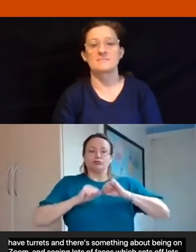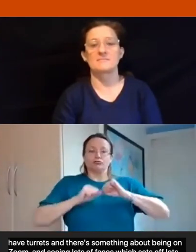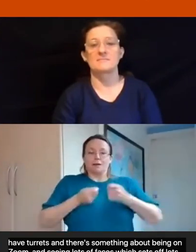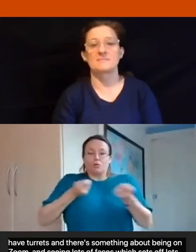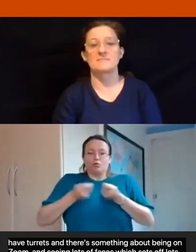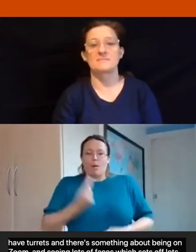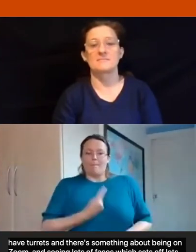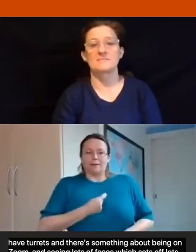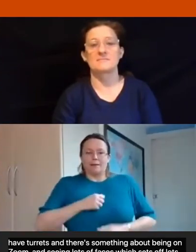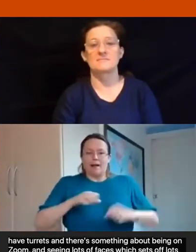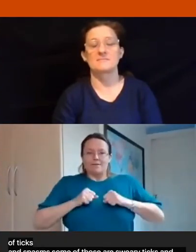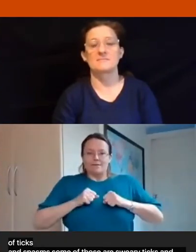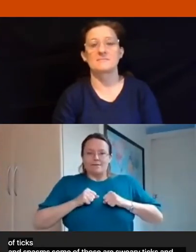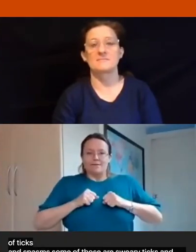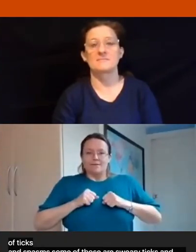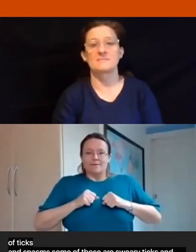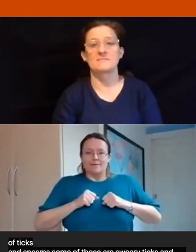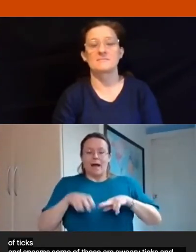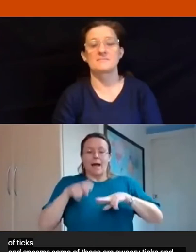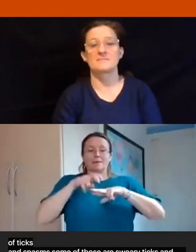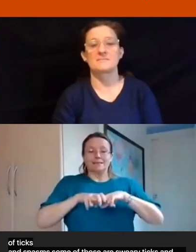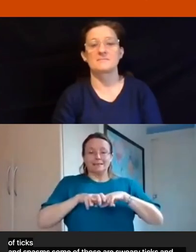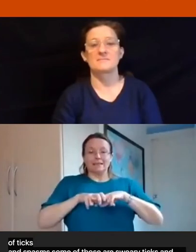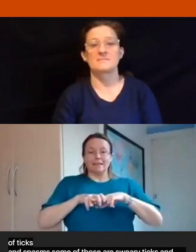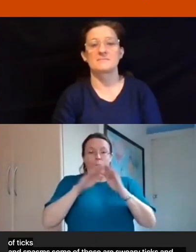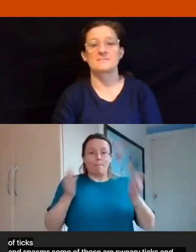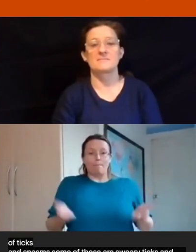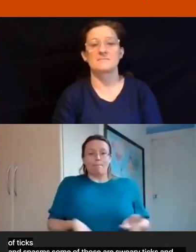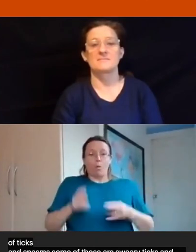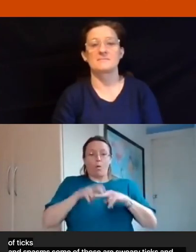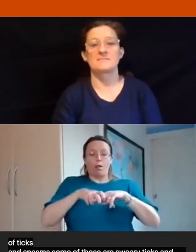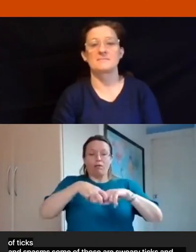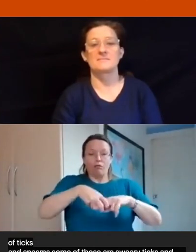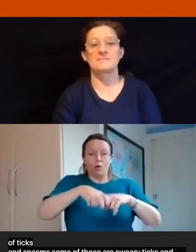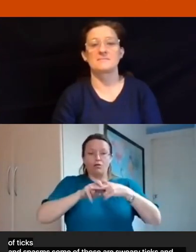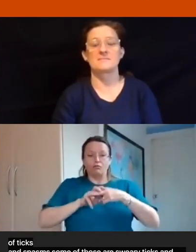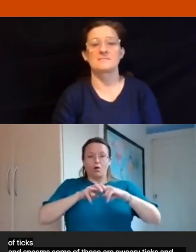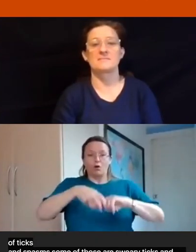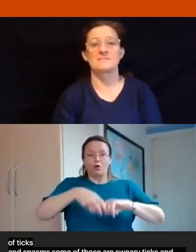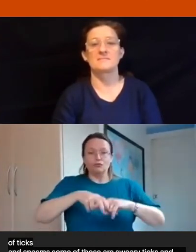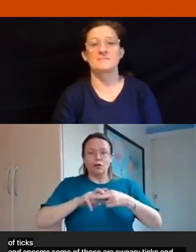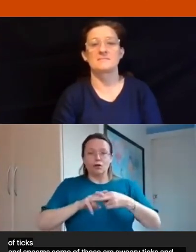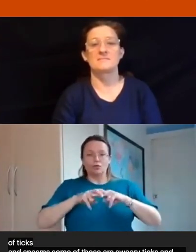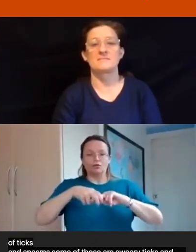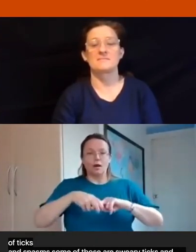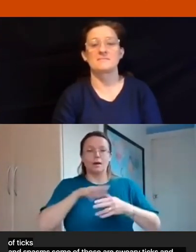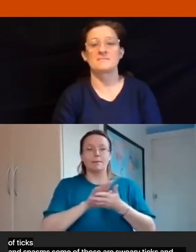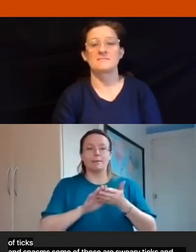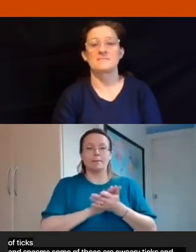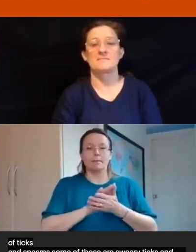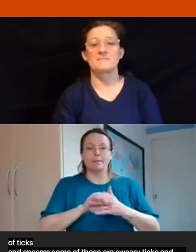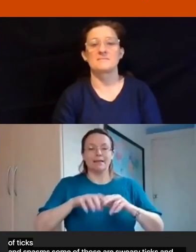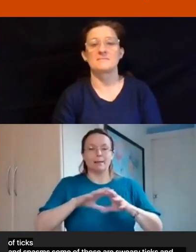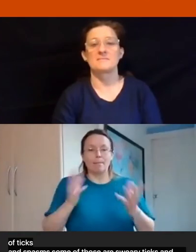and one of the ways i hold them in is by sitting on a gym ball while i'm on a zoom call so that the spasms go out through